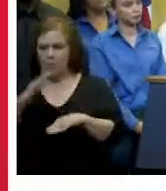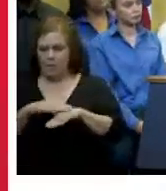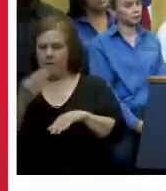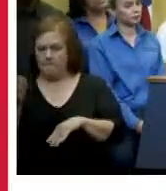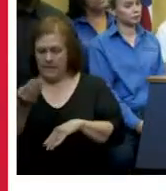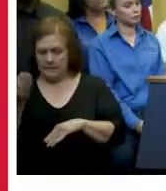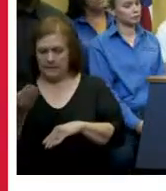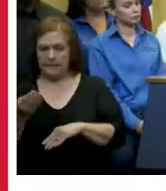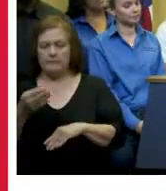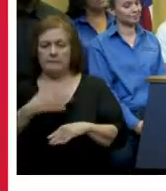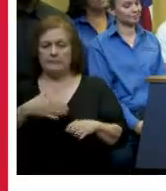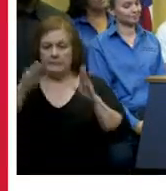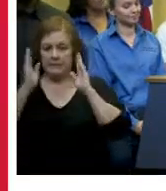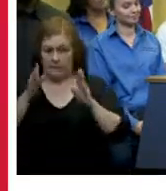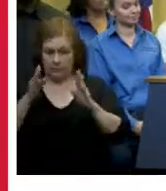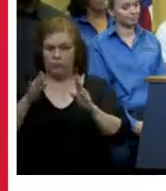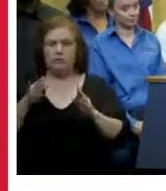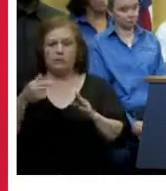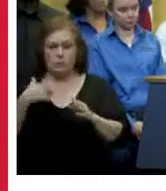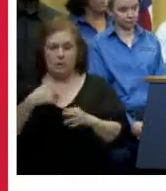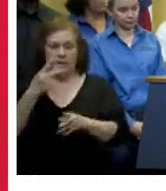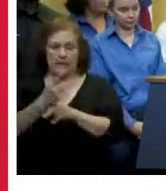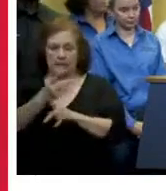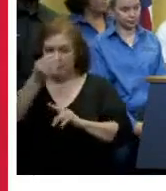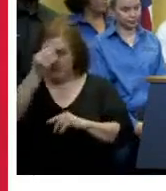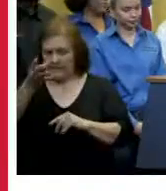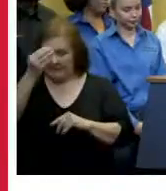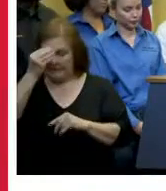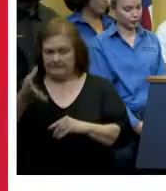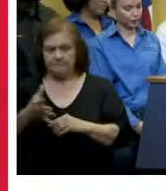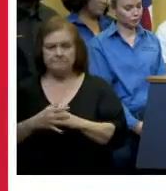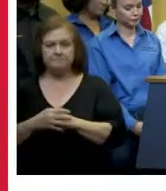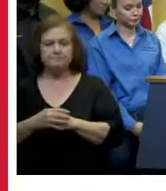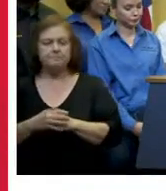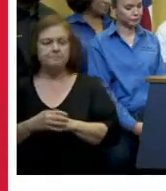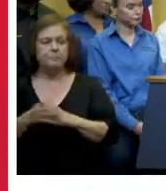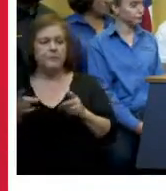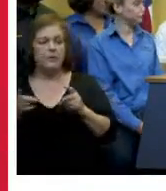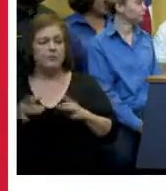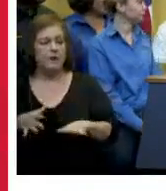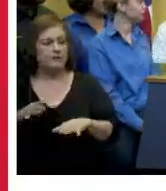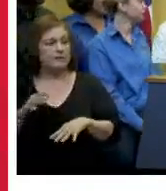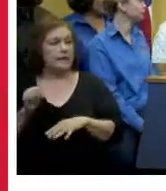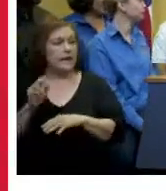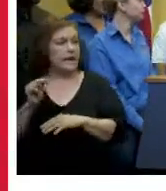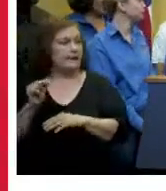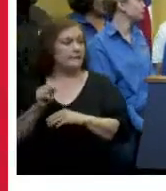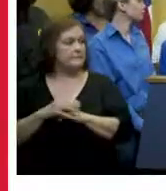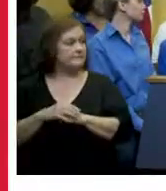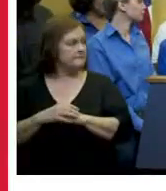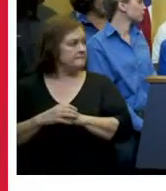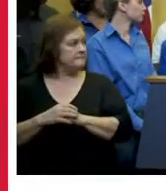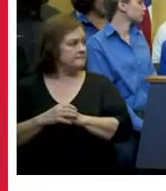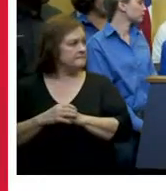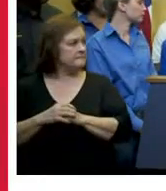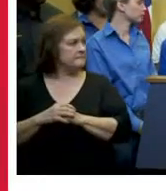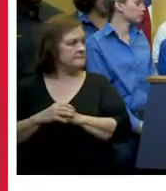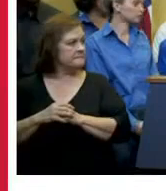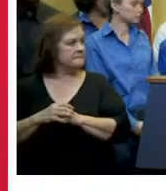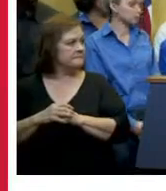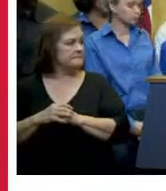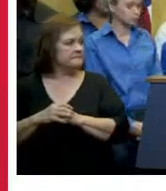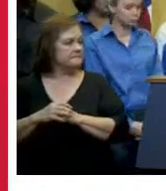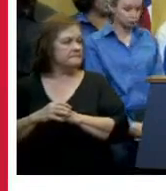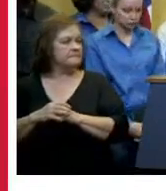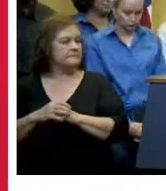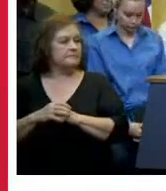will give you further directions thank you thank you so much director anne mcdonald excuse me thank you mayor